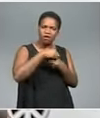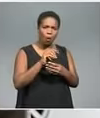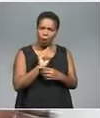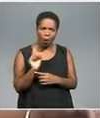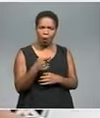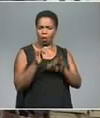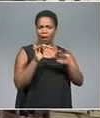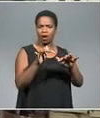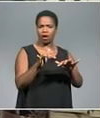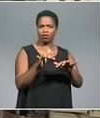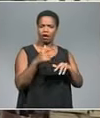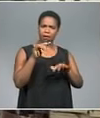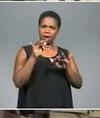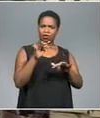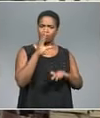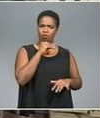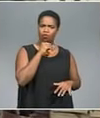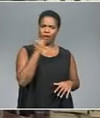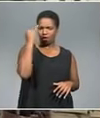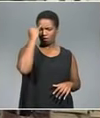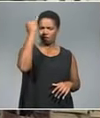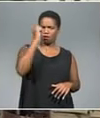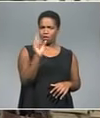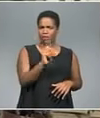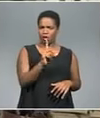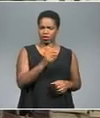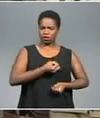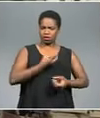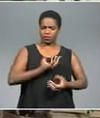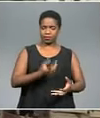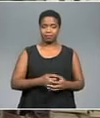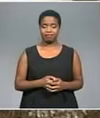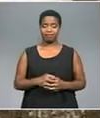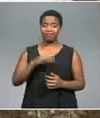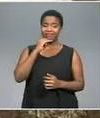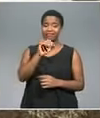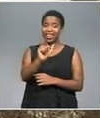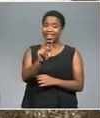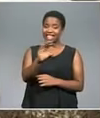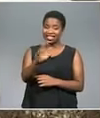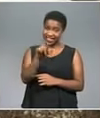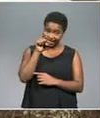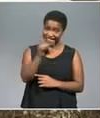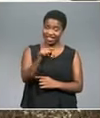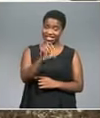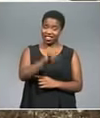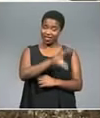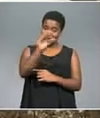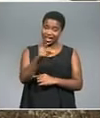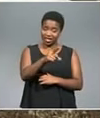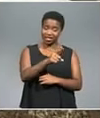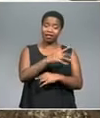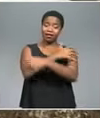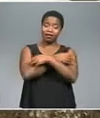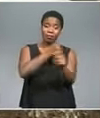express their view about democracy. Rather than objectifying women, maybe the ANC should talk to South Africans about the